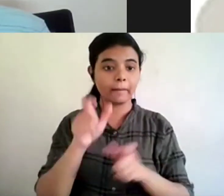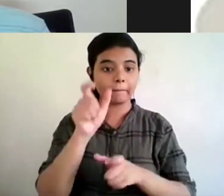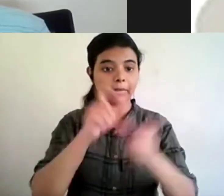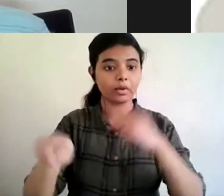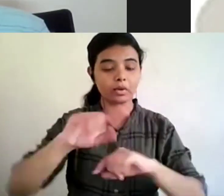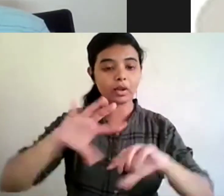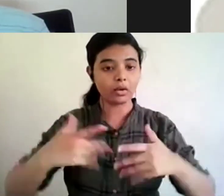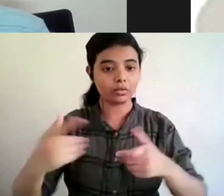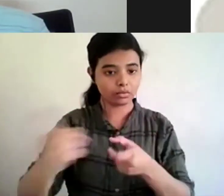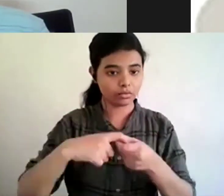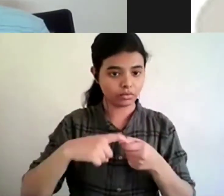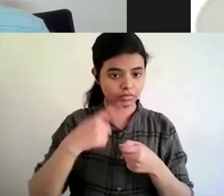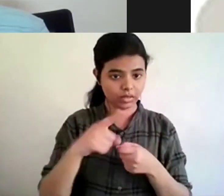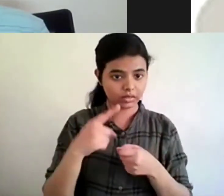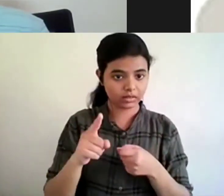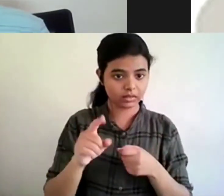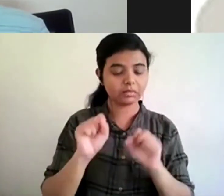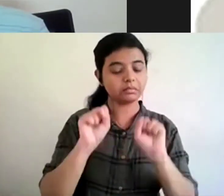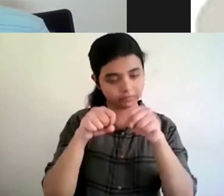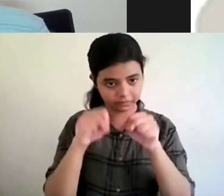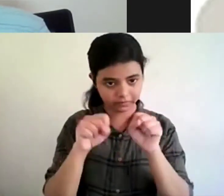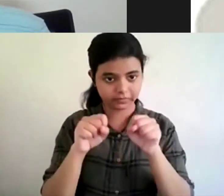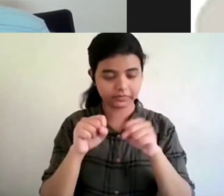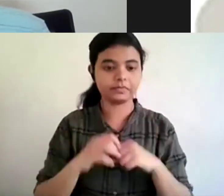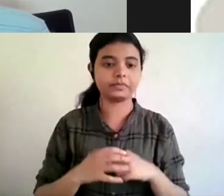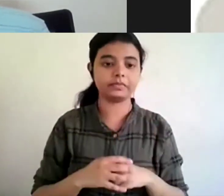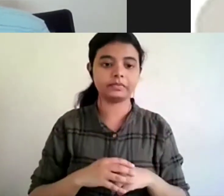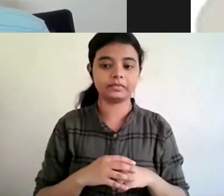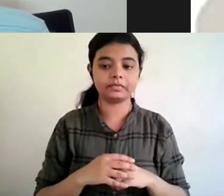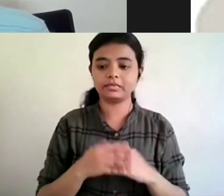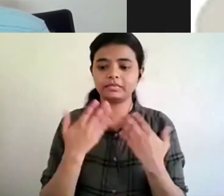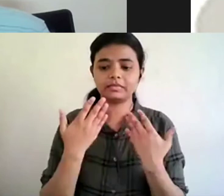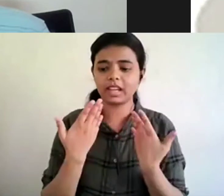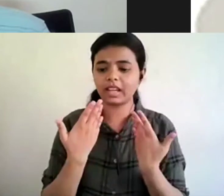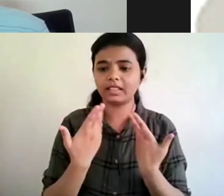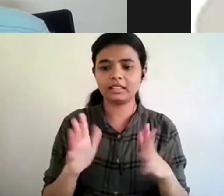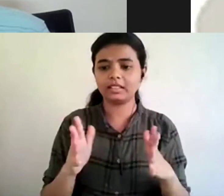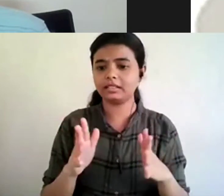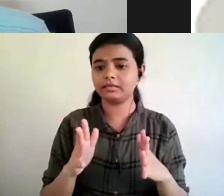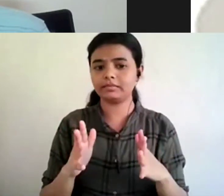join um yes um any partner organization